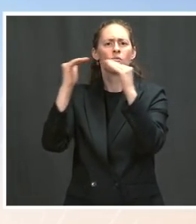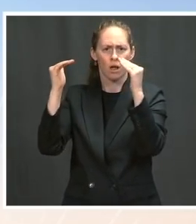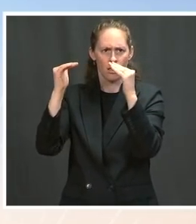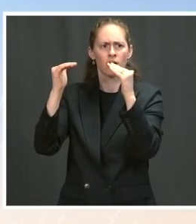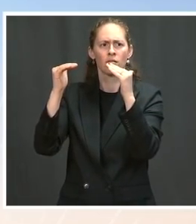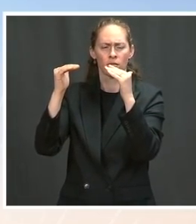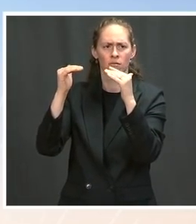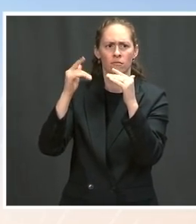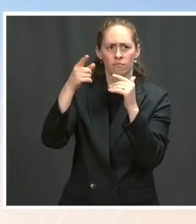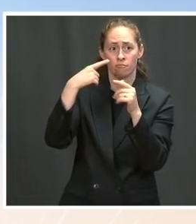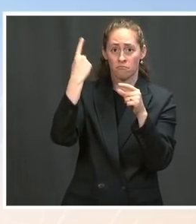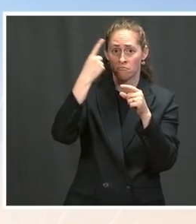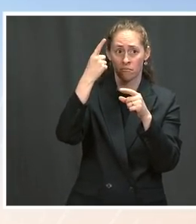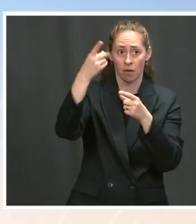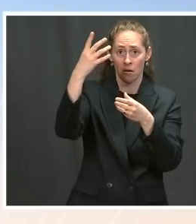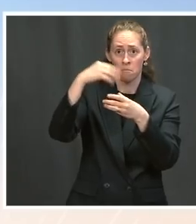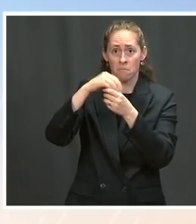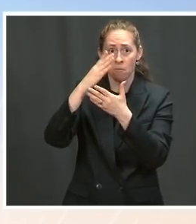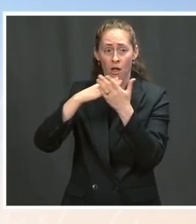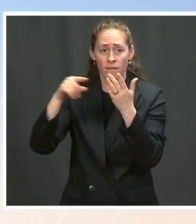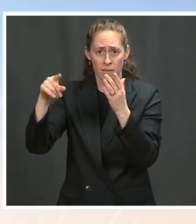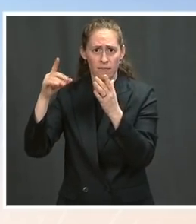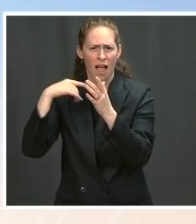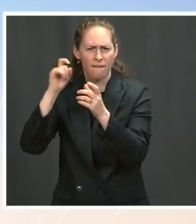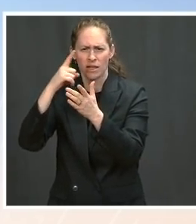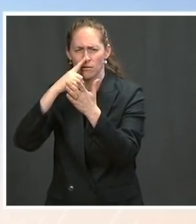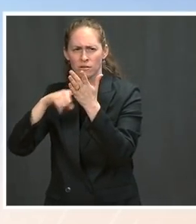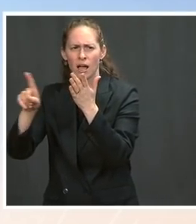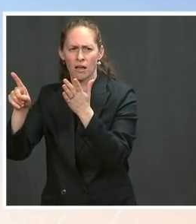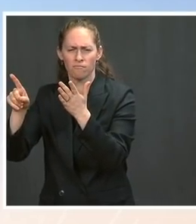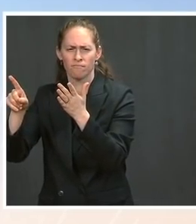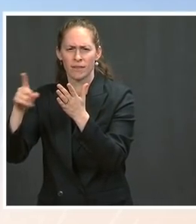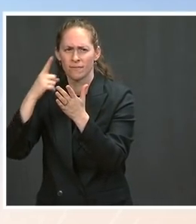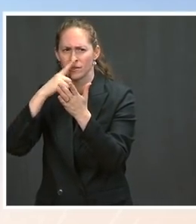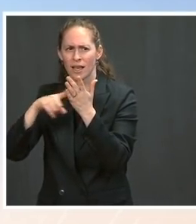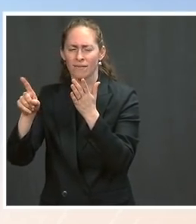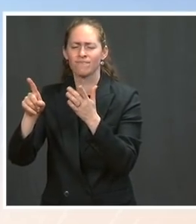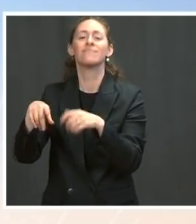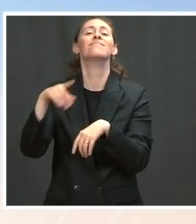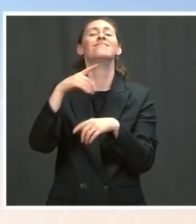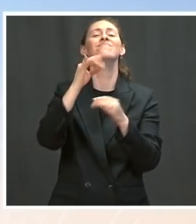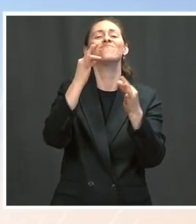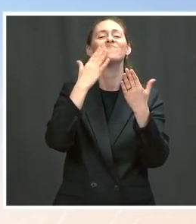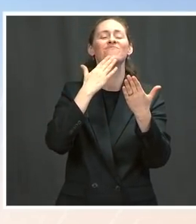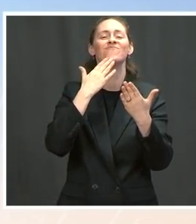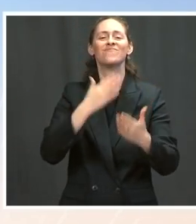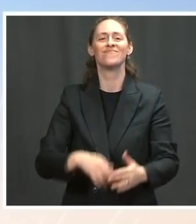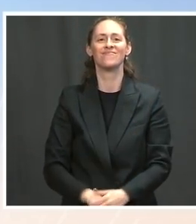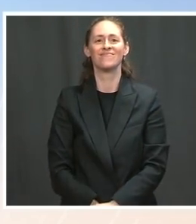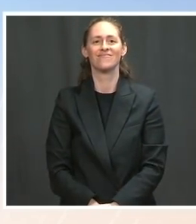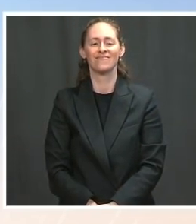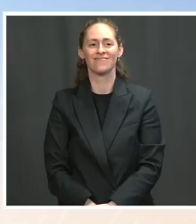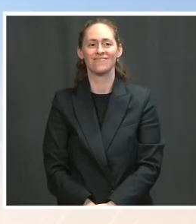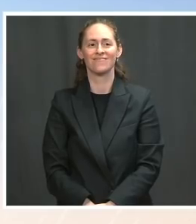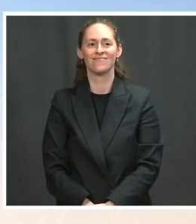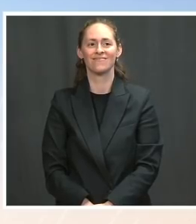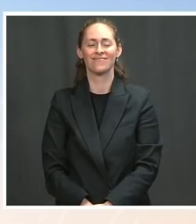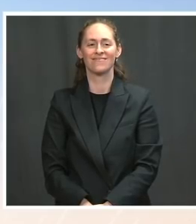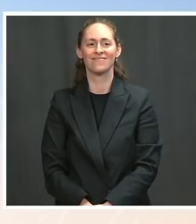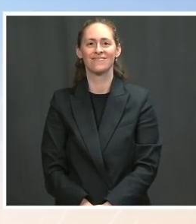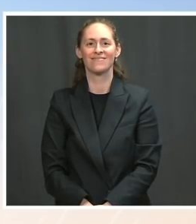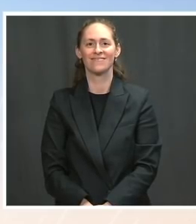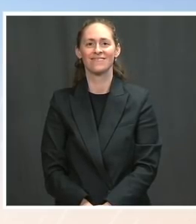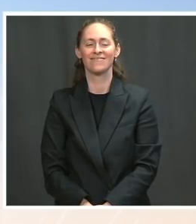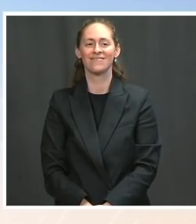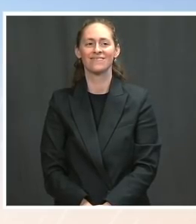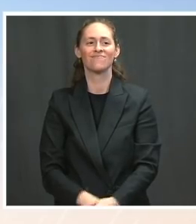I wouldn't be surprised if she has been. But it's very nice to meet you over the screen. We'll look forward to welcoming you into the White House soon. Okay. Thanks, everyone.